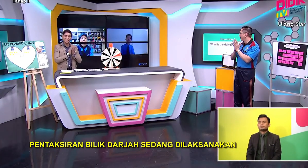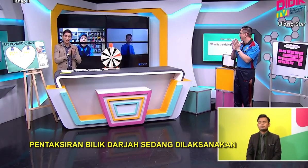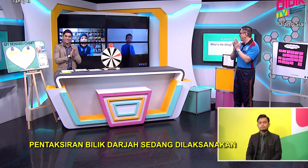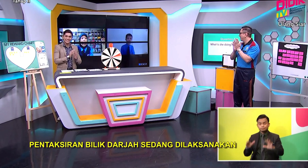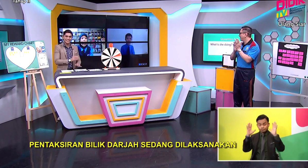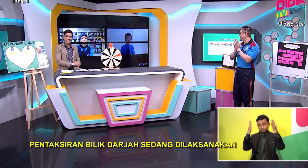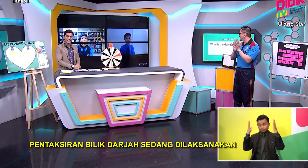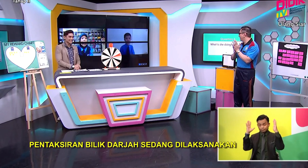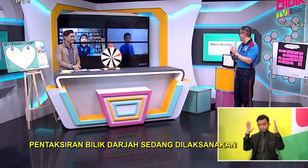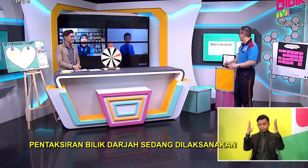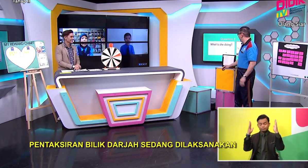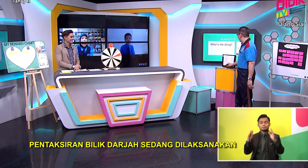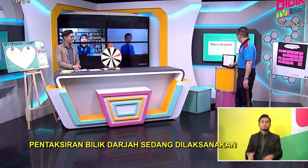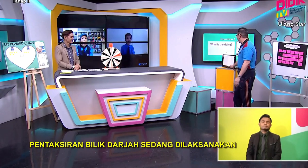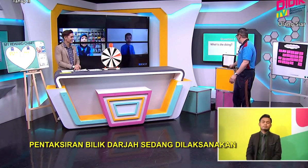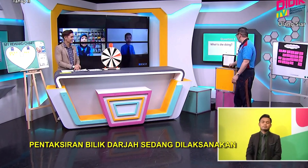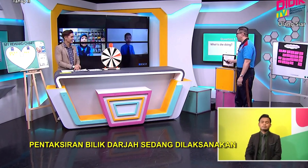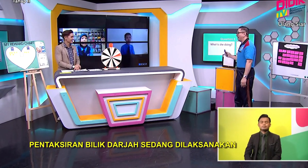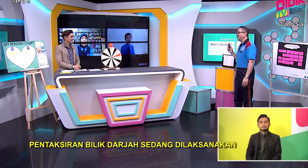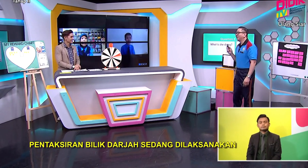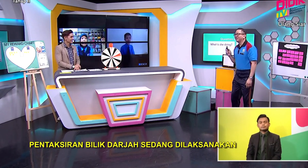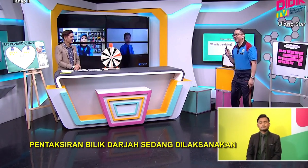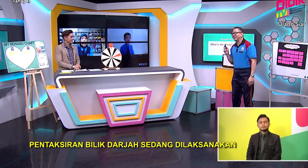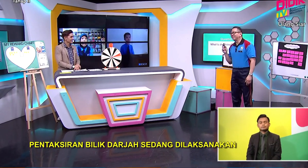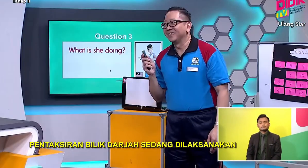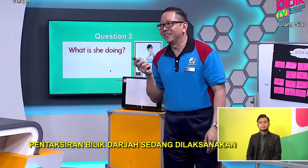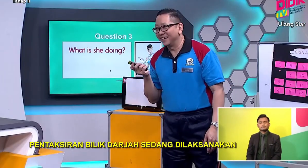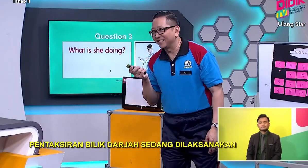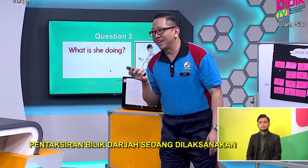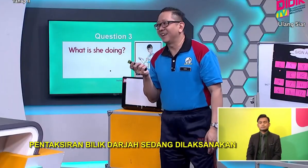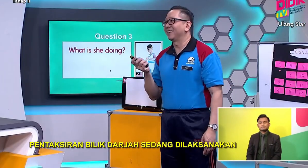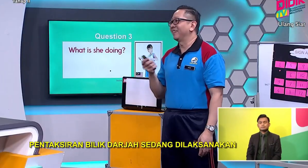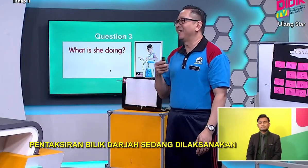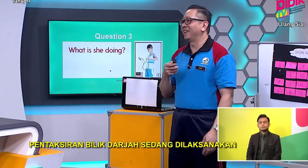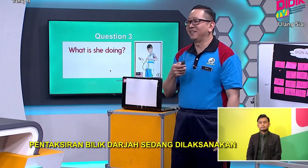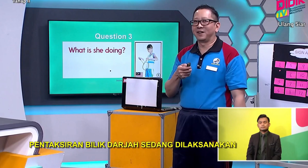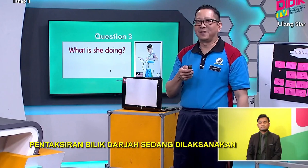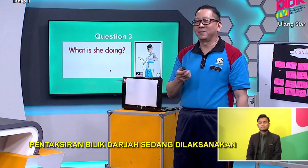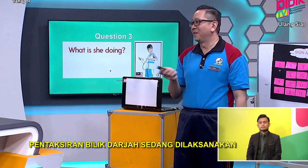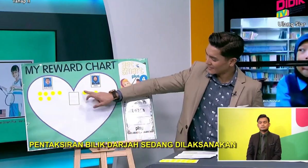Well done Anif Okay Okay Okay Have you give Anif a star? Great